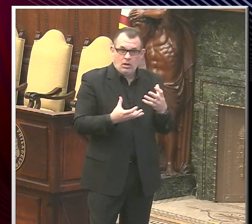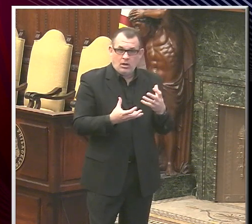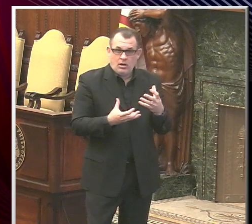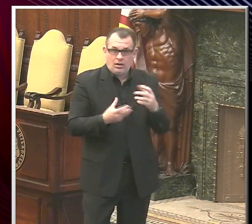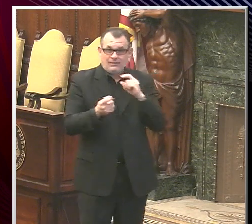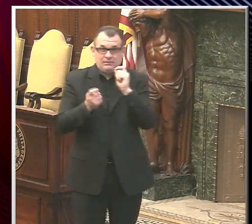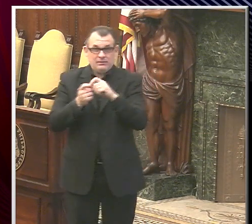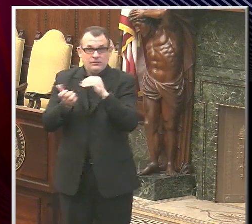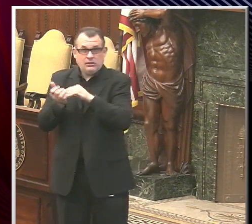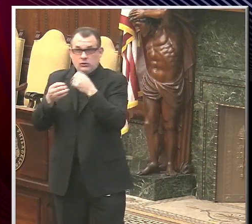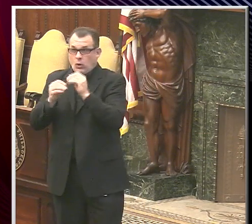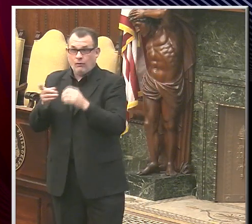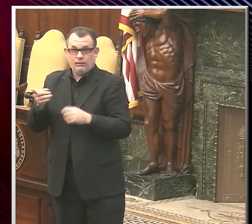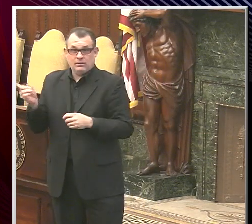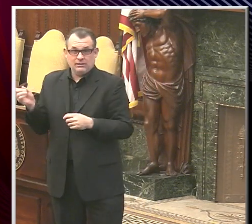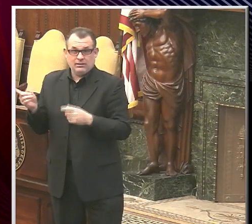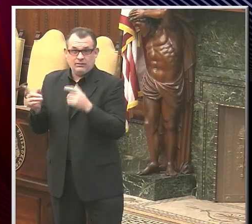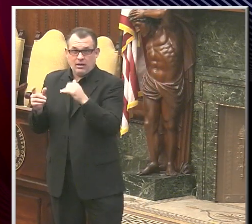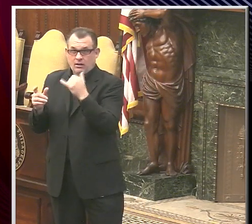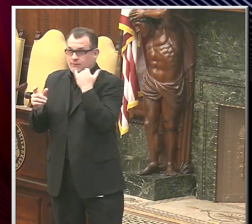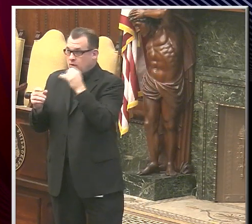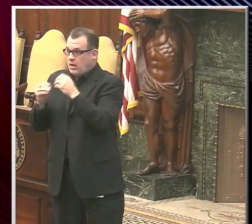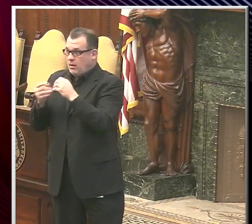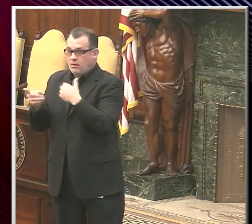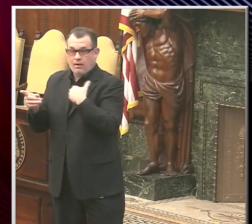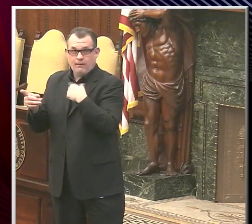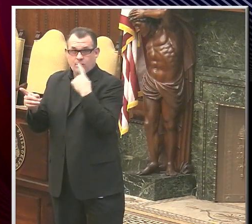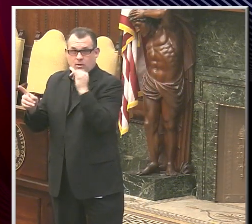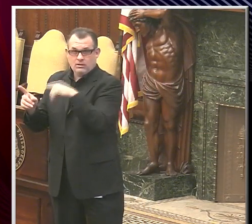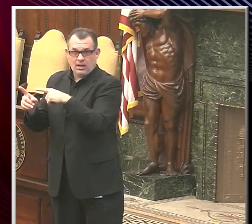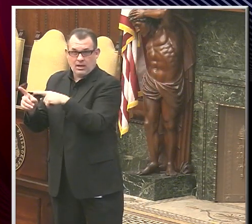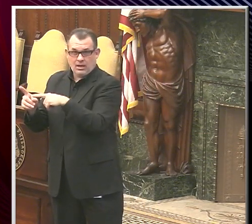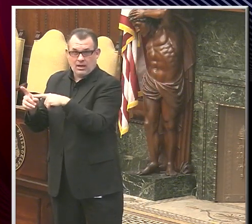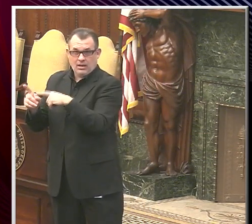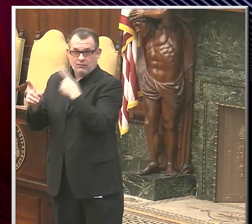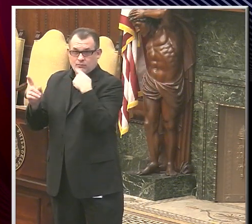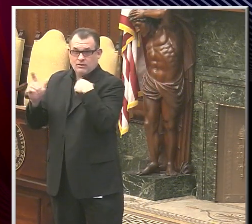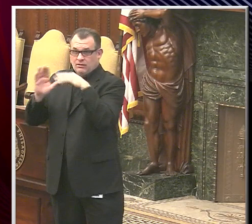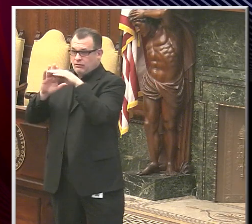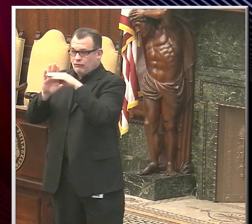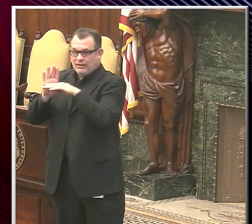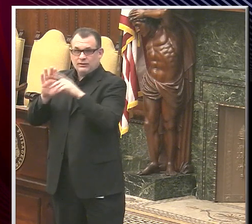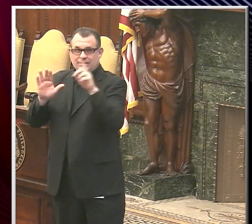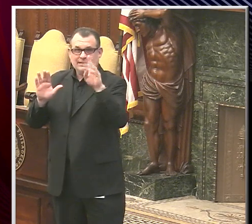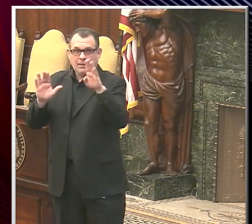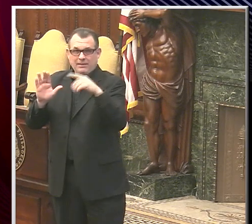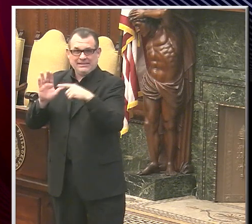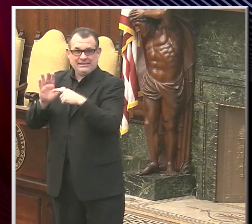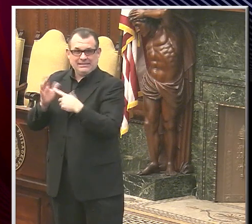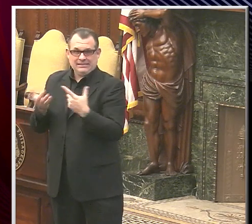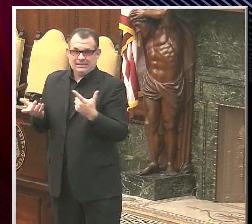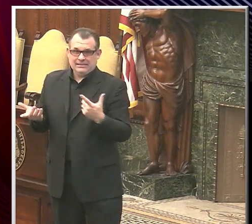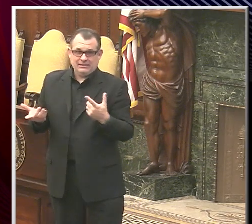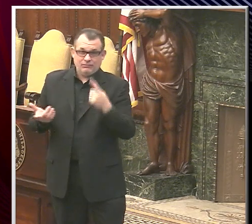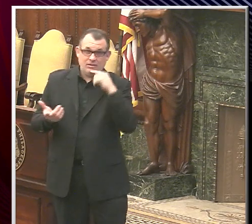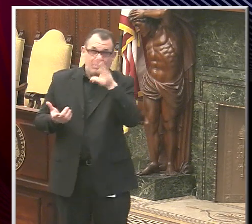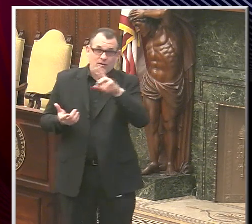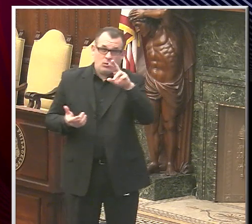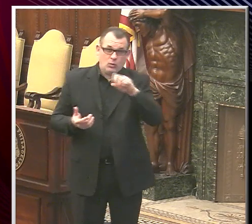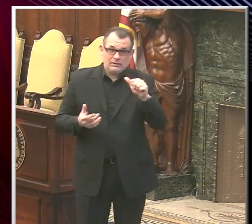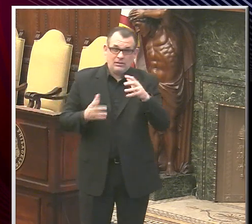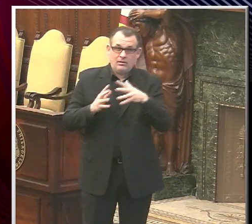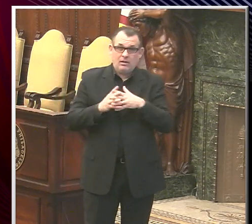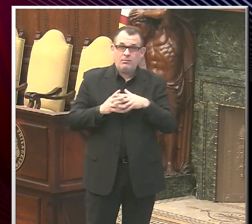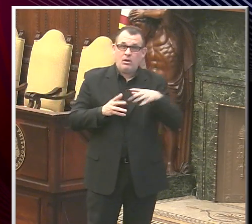office. So I think it would be hard to do a central registry. I think, you know, everyone in the country is frustrated right now with the